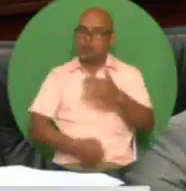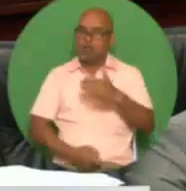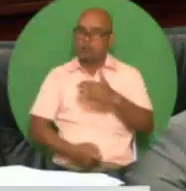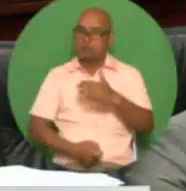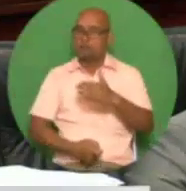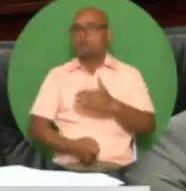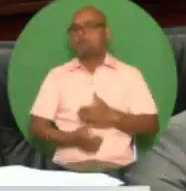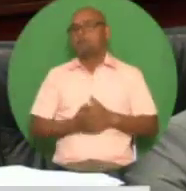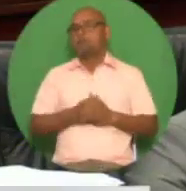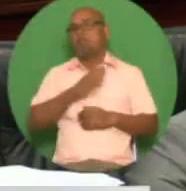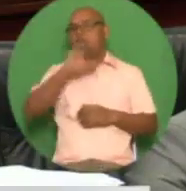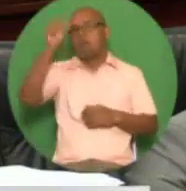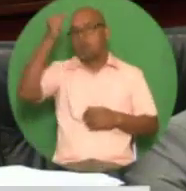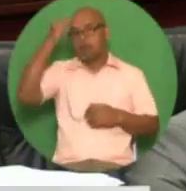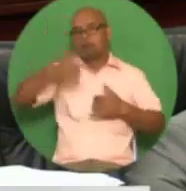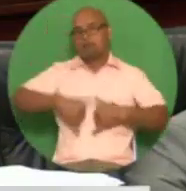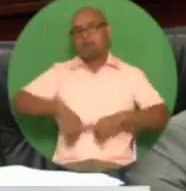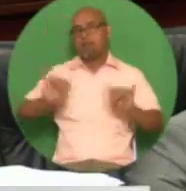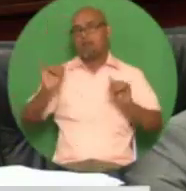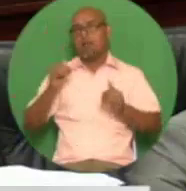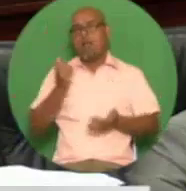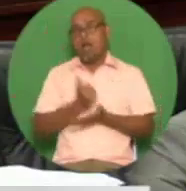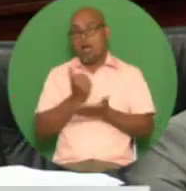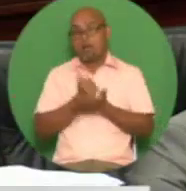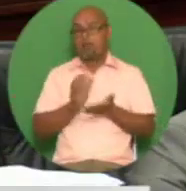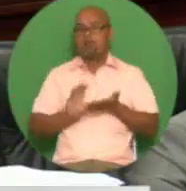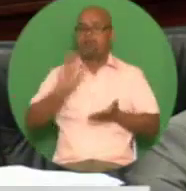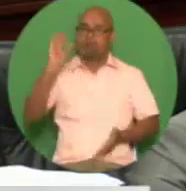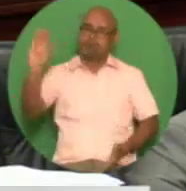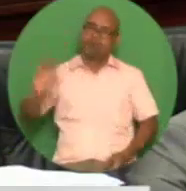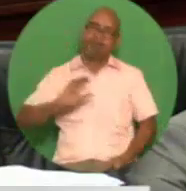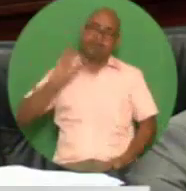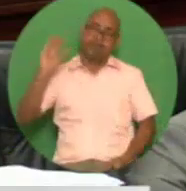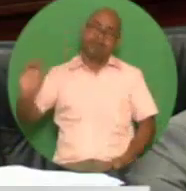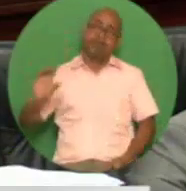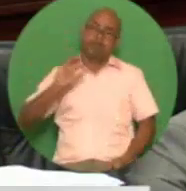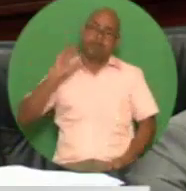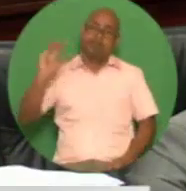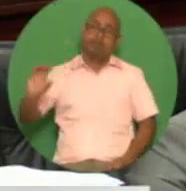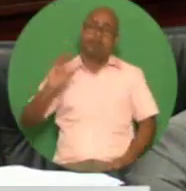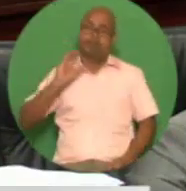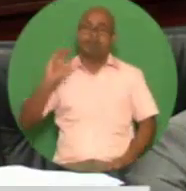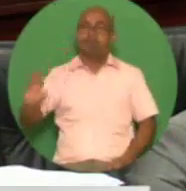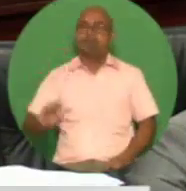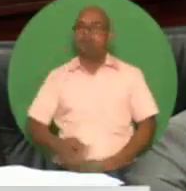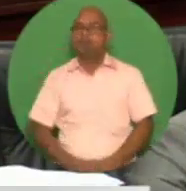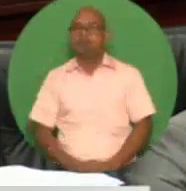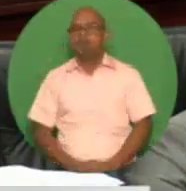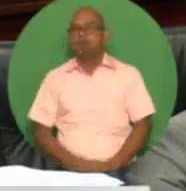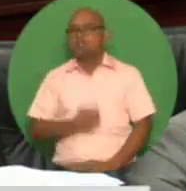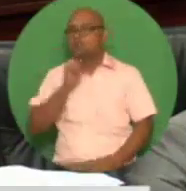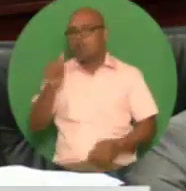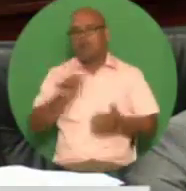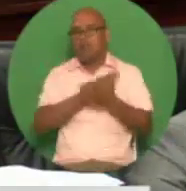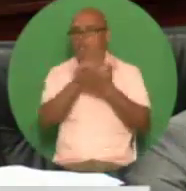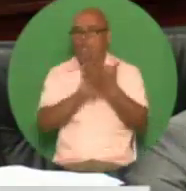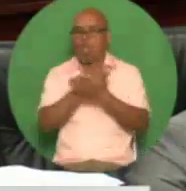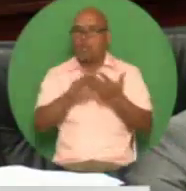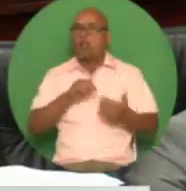the subsidy as determined as it does now there is no mystery in any of this Madam Speaker